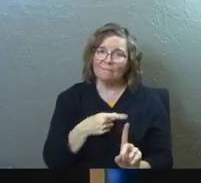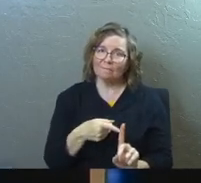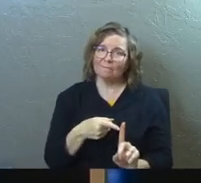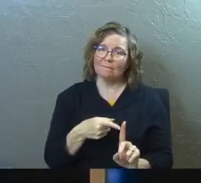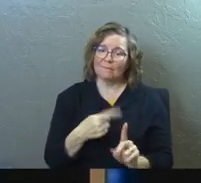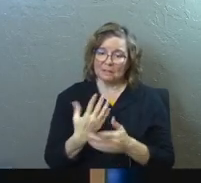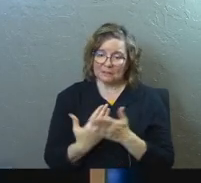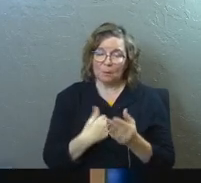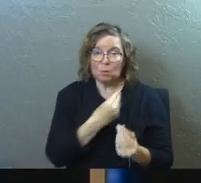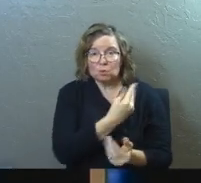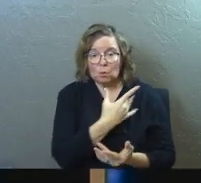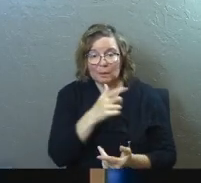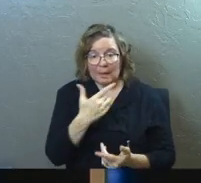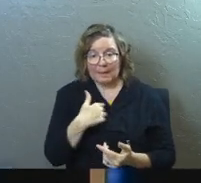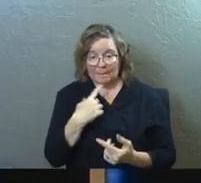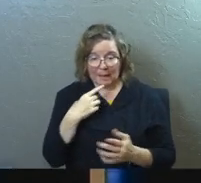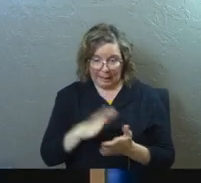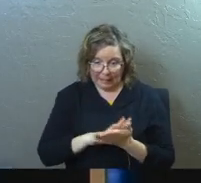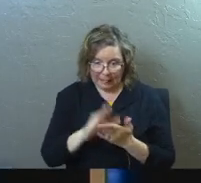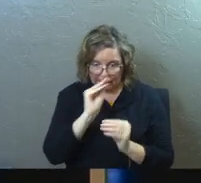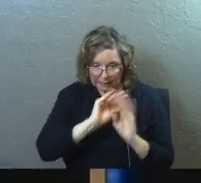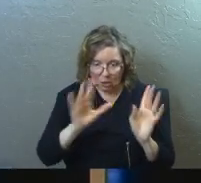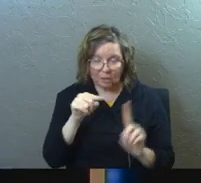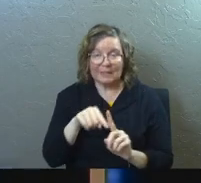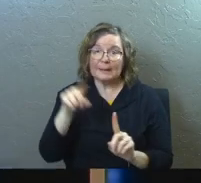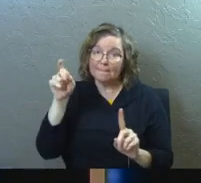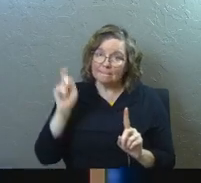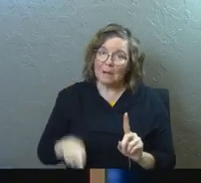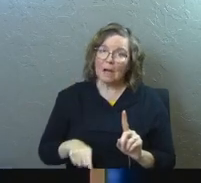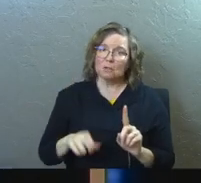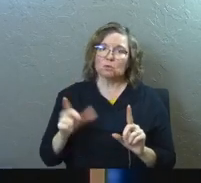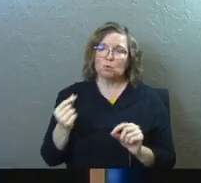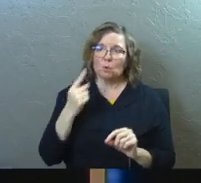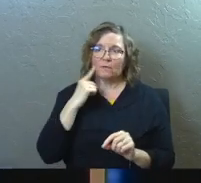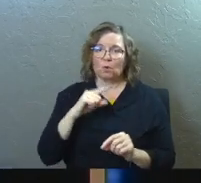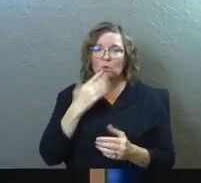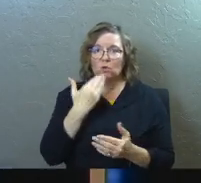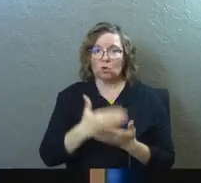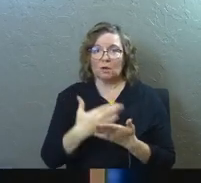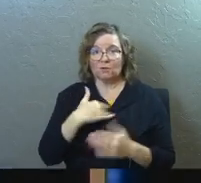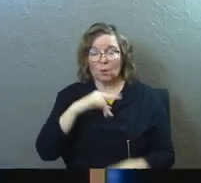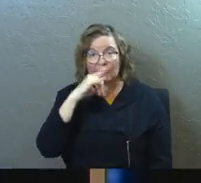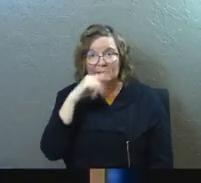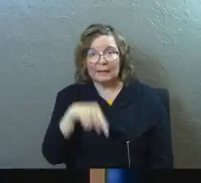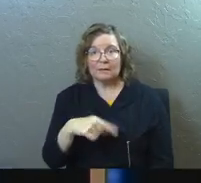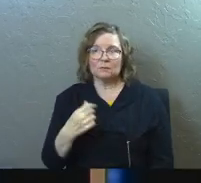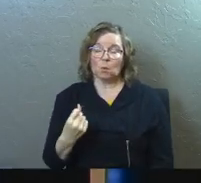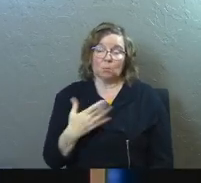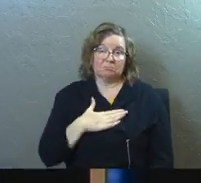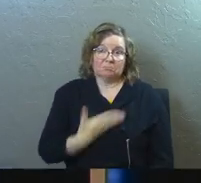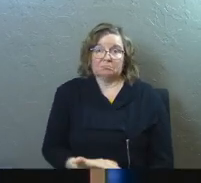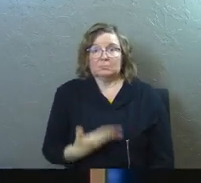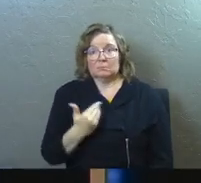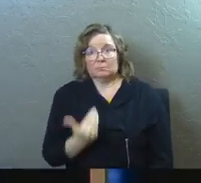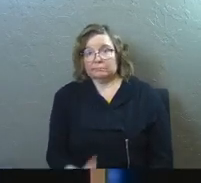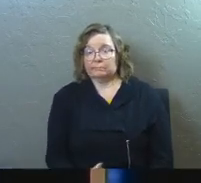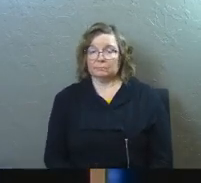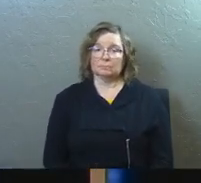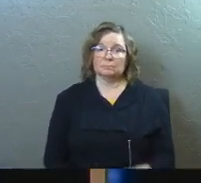Because somebody told us they made it plain and said, this is a must do for the good of your children. So you do it.